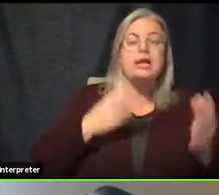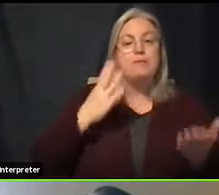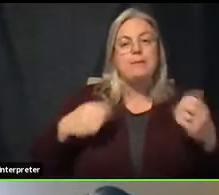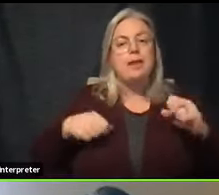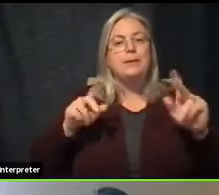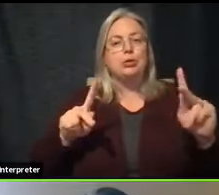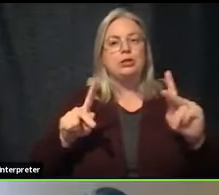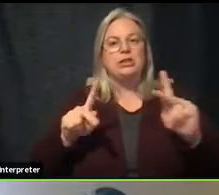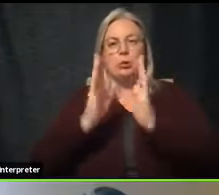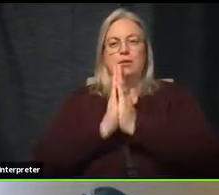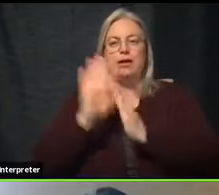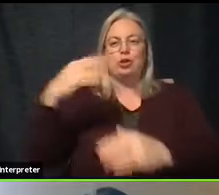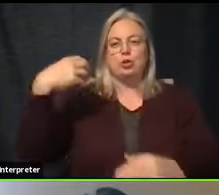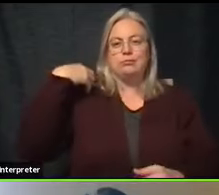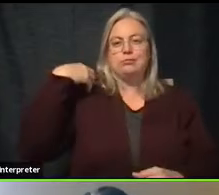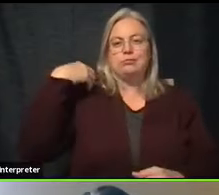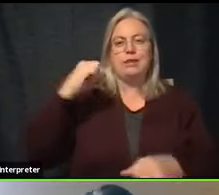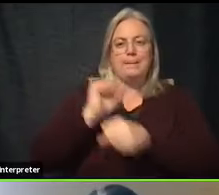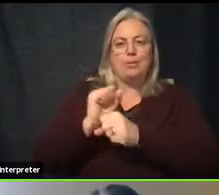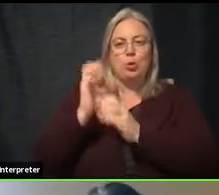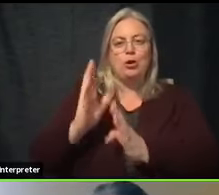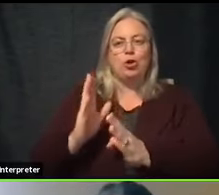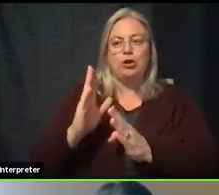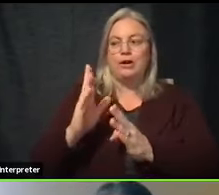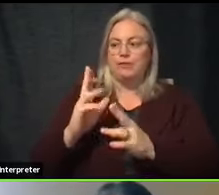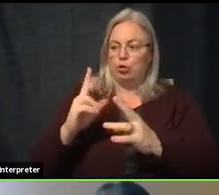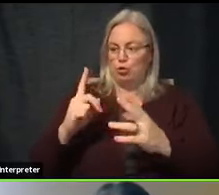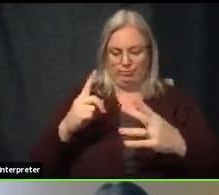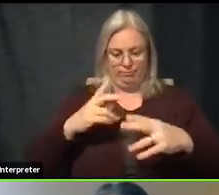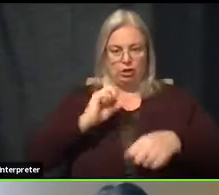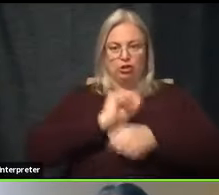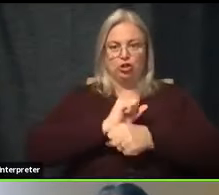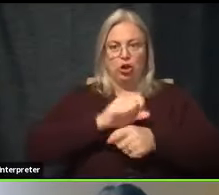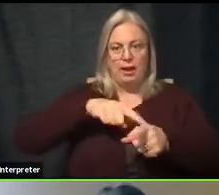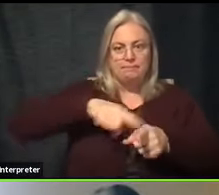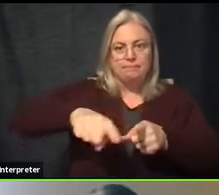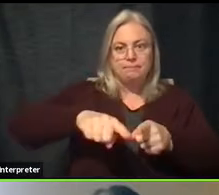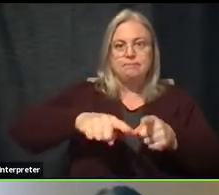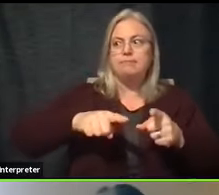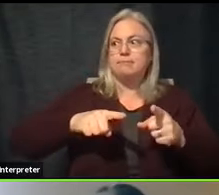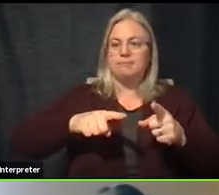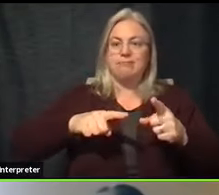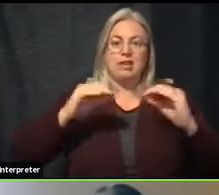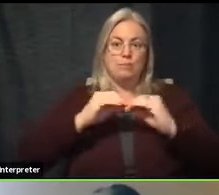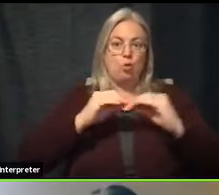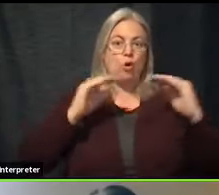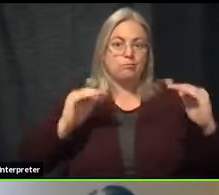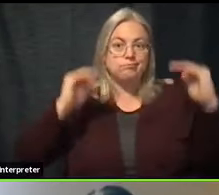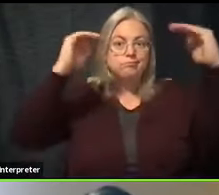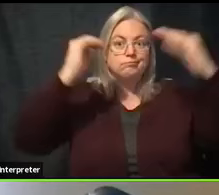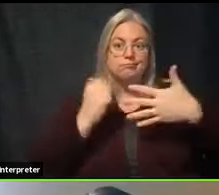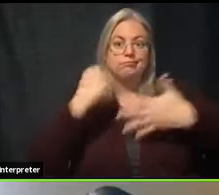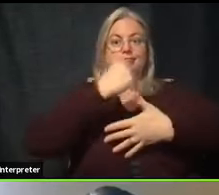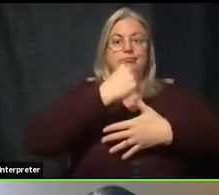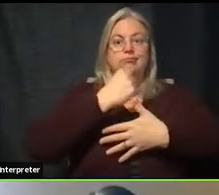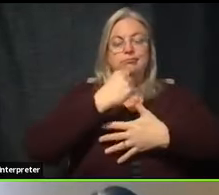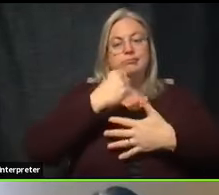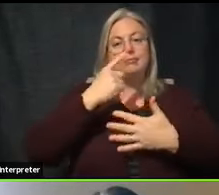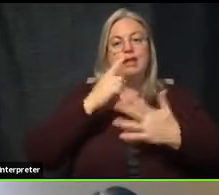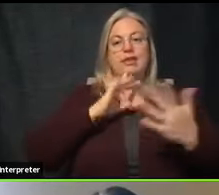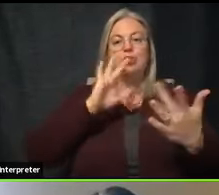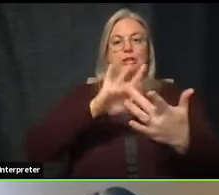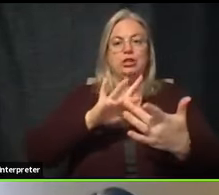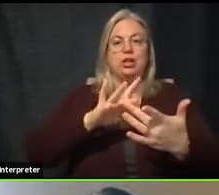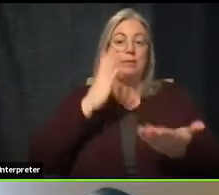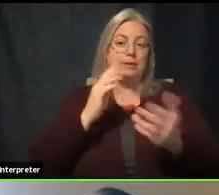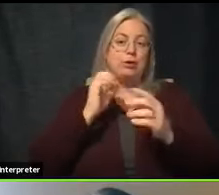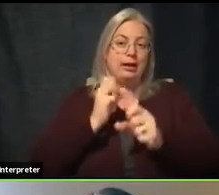So I would certainly ask your employer if you're considered in a higher phase because of your sector or your employment, and certainly reach out, and